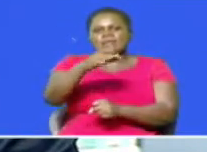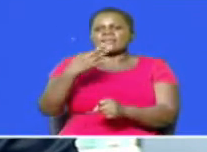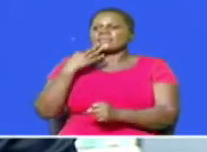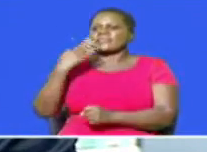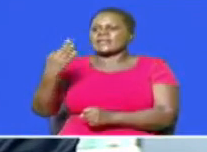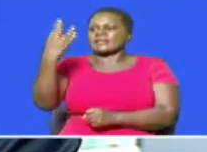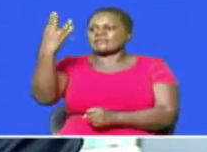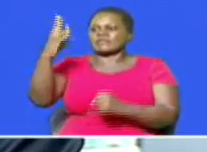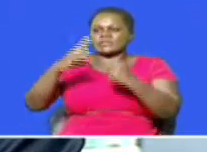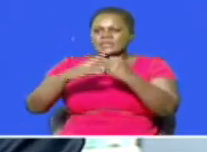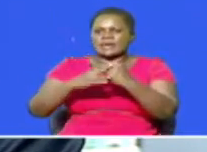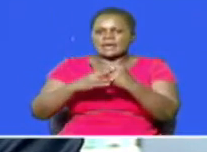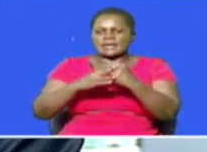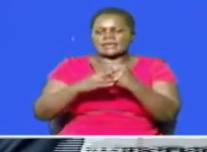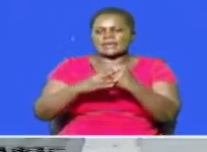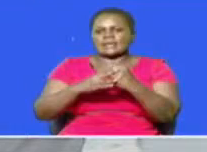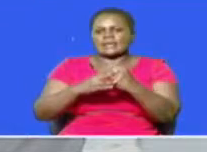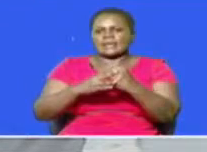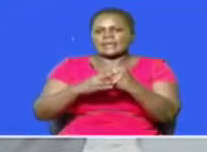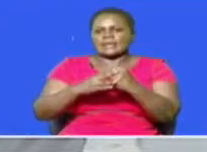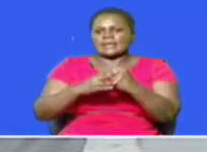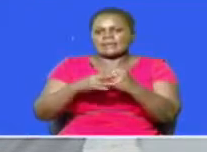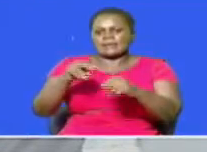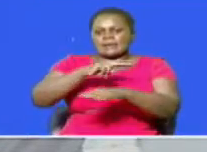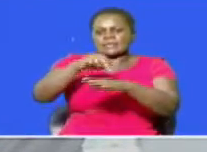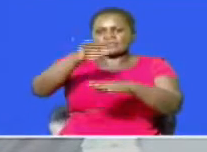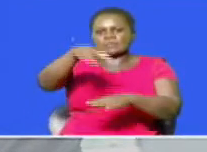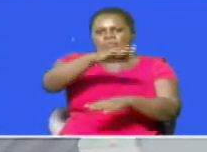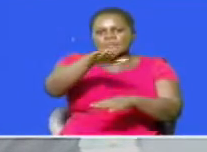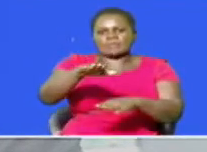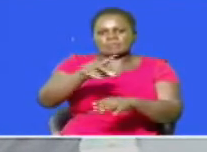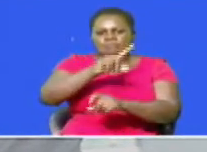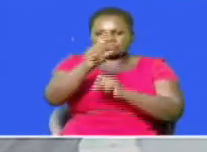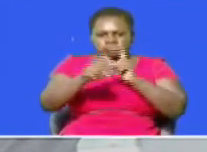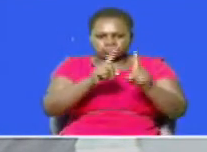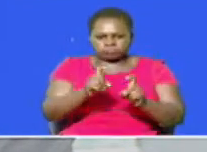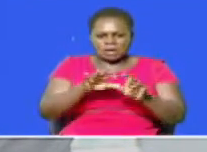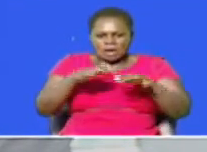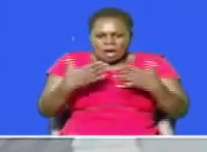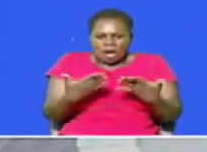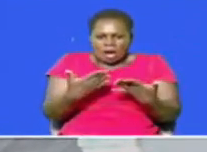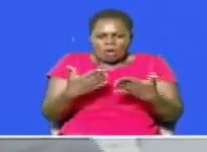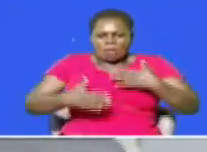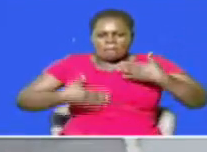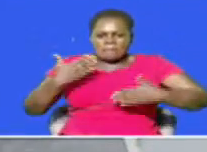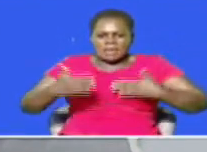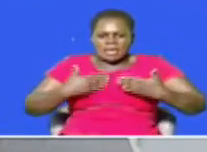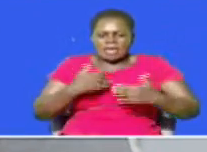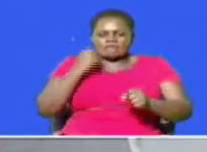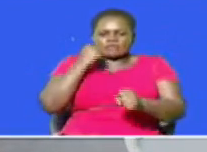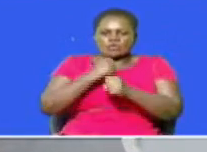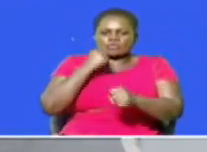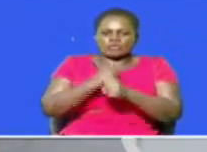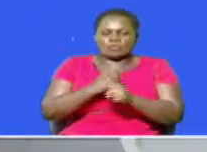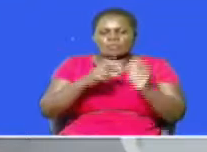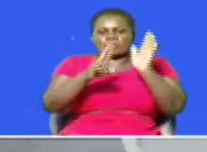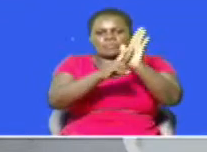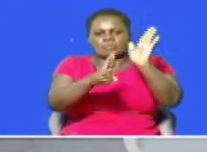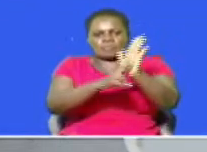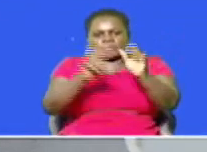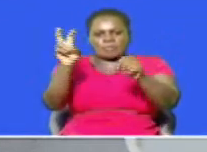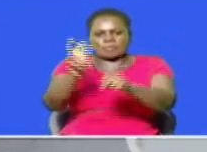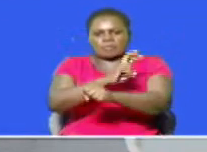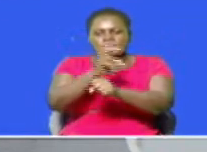349 legislators of the national assembly face scrutiny over how they conducted their legislative representative and